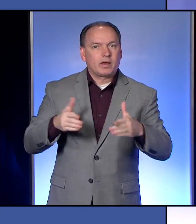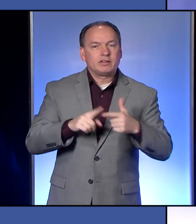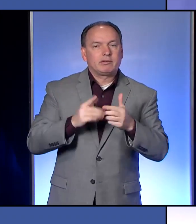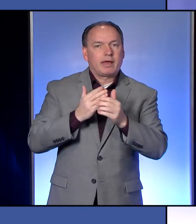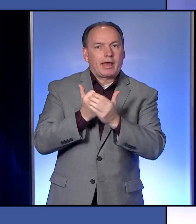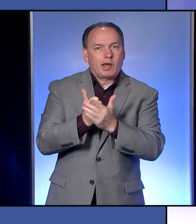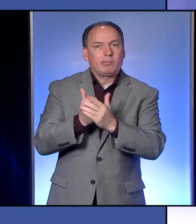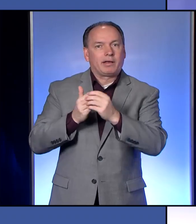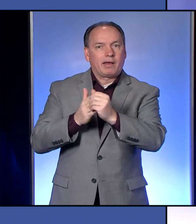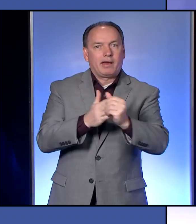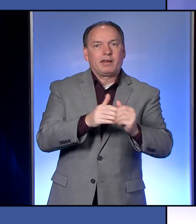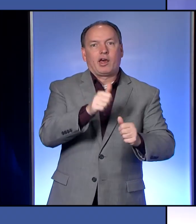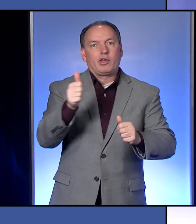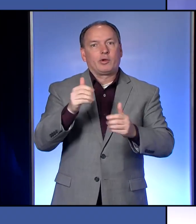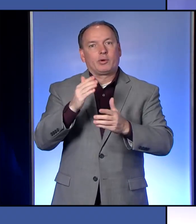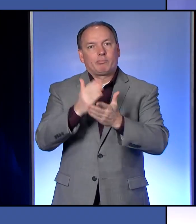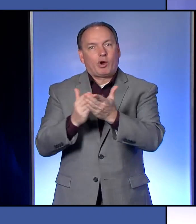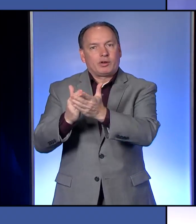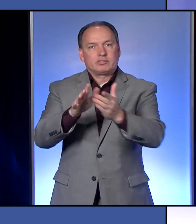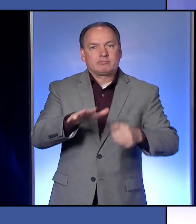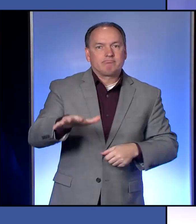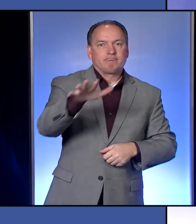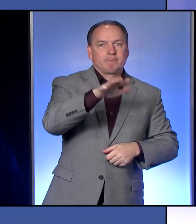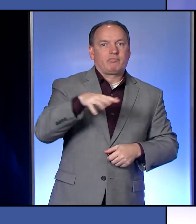guide other parts of the Commonwealth on this.